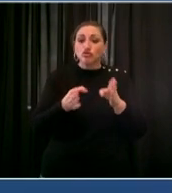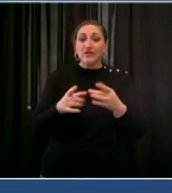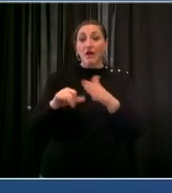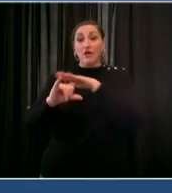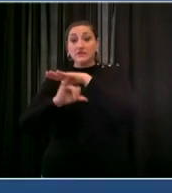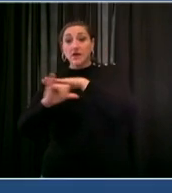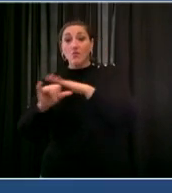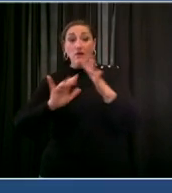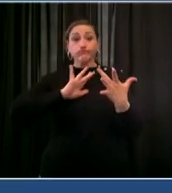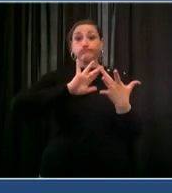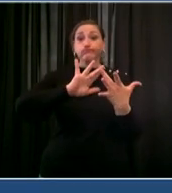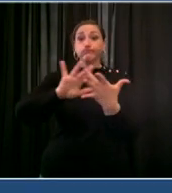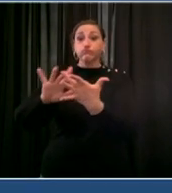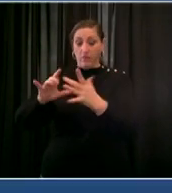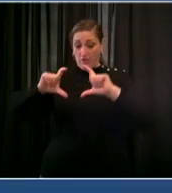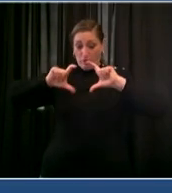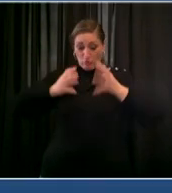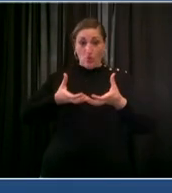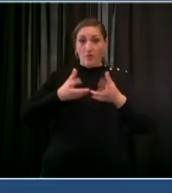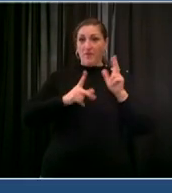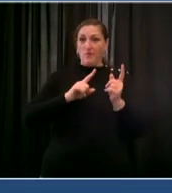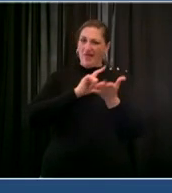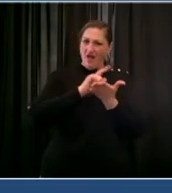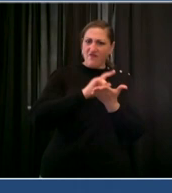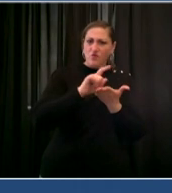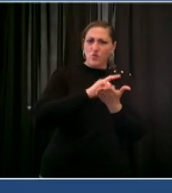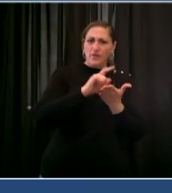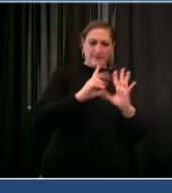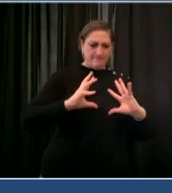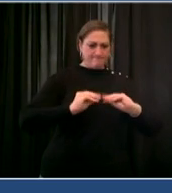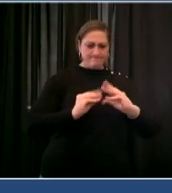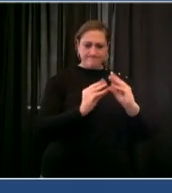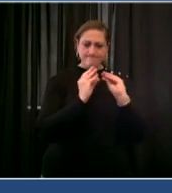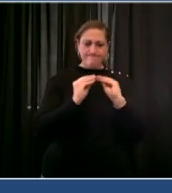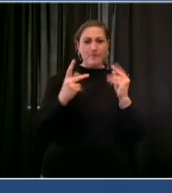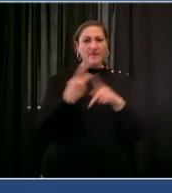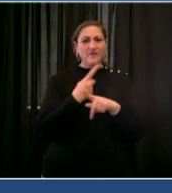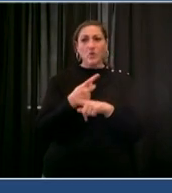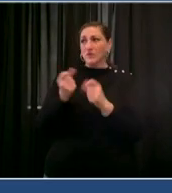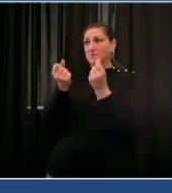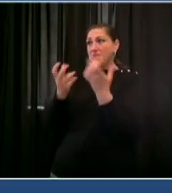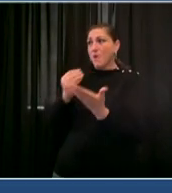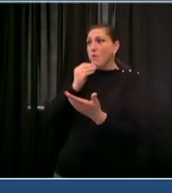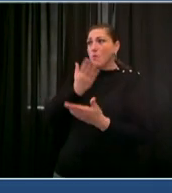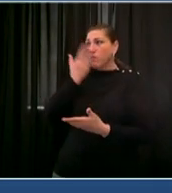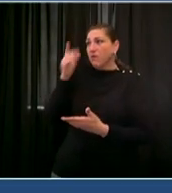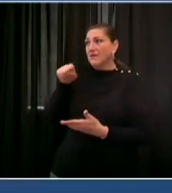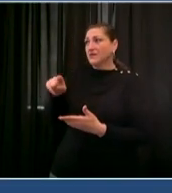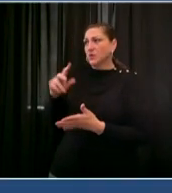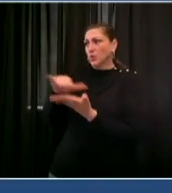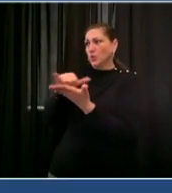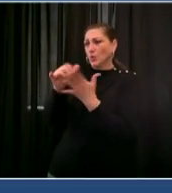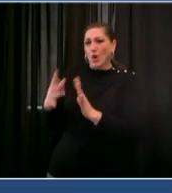meets weekly their job is to find solutions for those unsheltered new yorkers who are struggling with mental